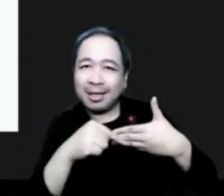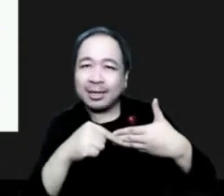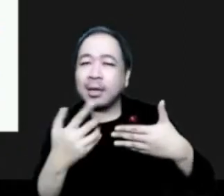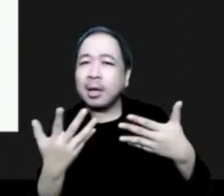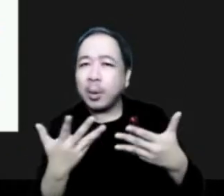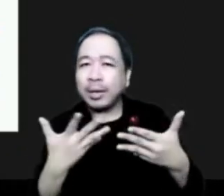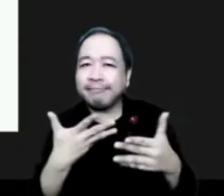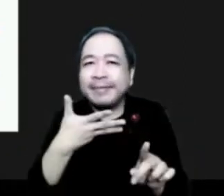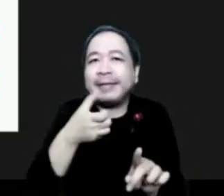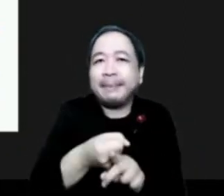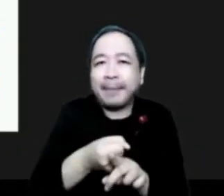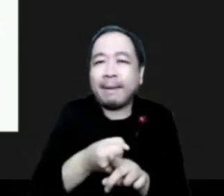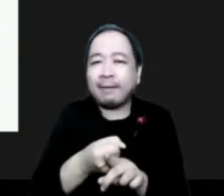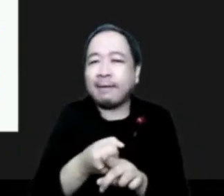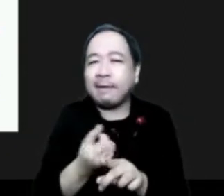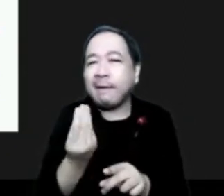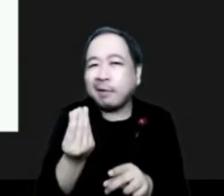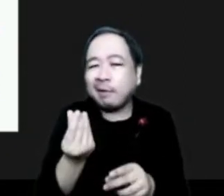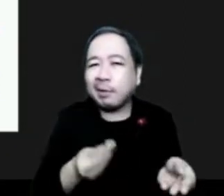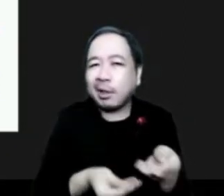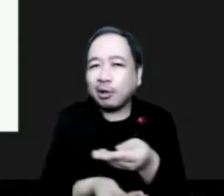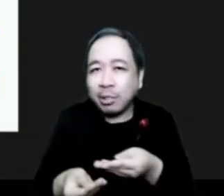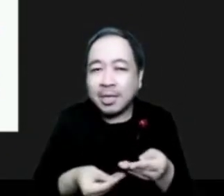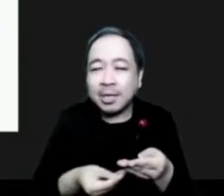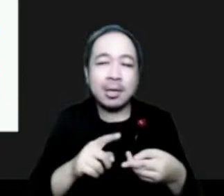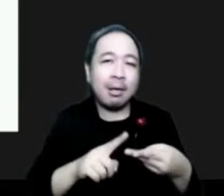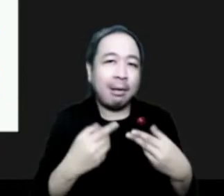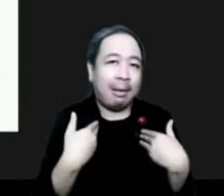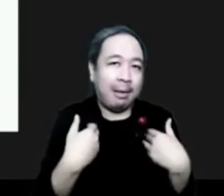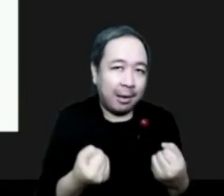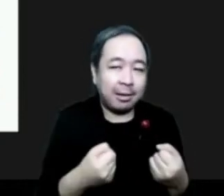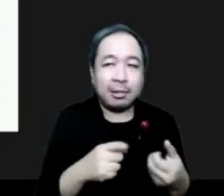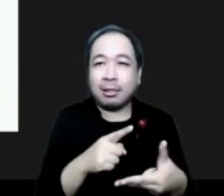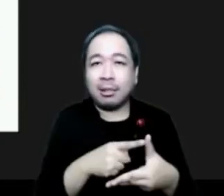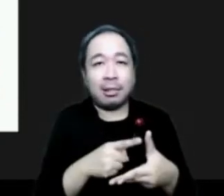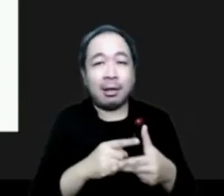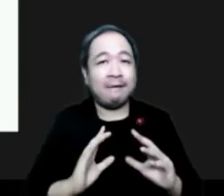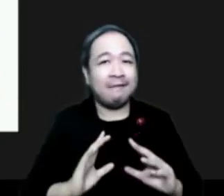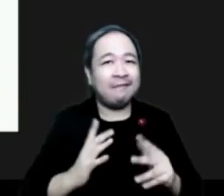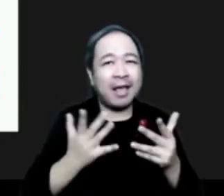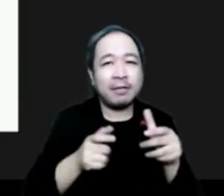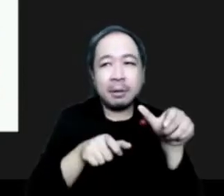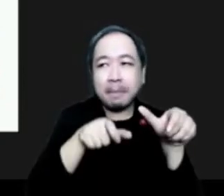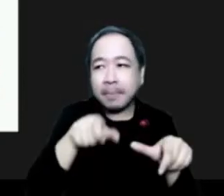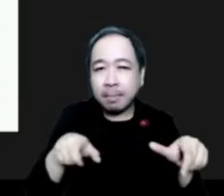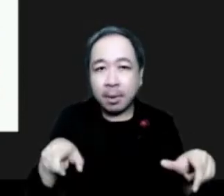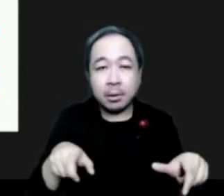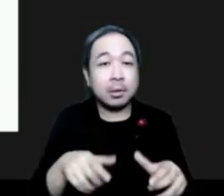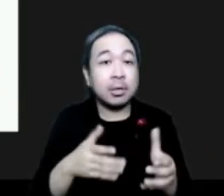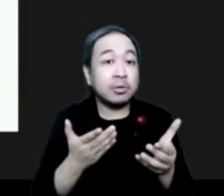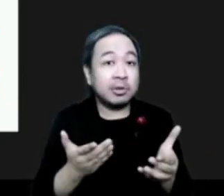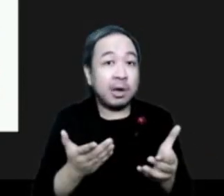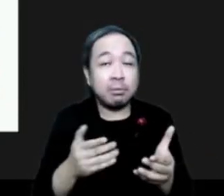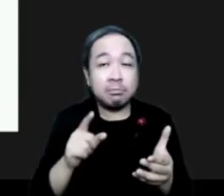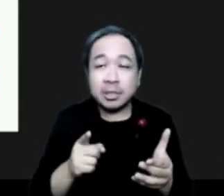economy, human health and human lives. So this is the reason why there was an emerging needs to include wildfire emissions in our